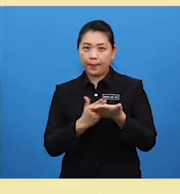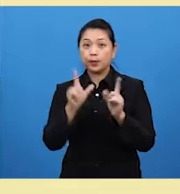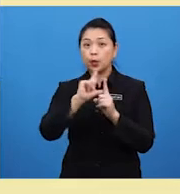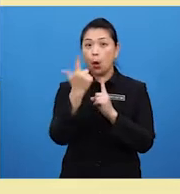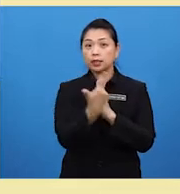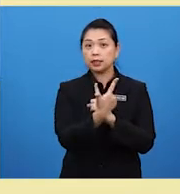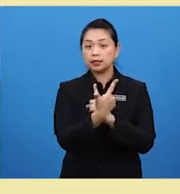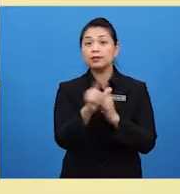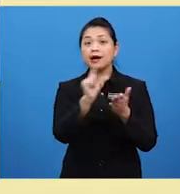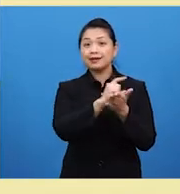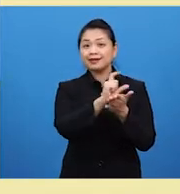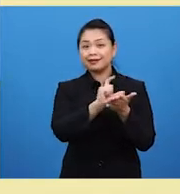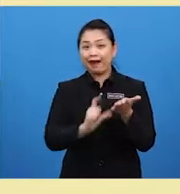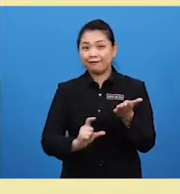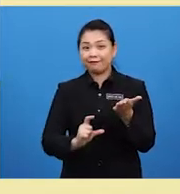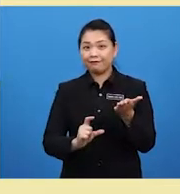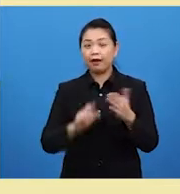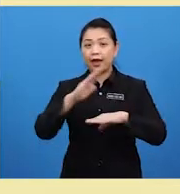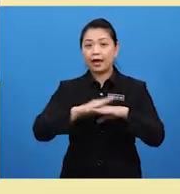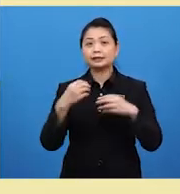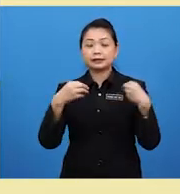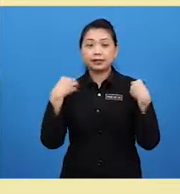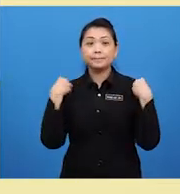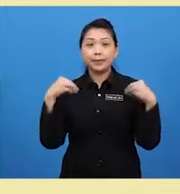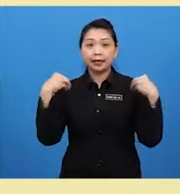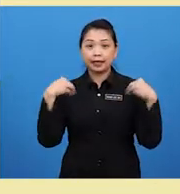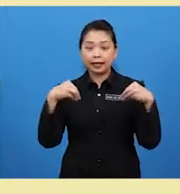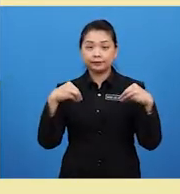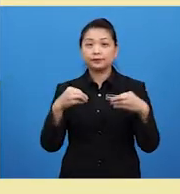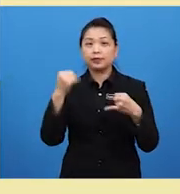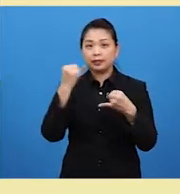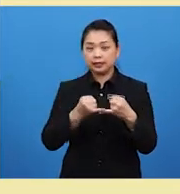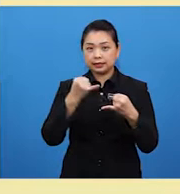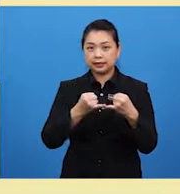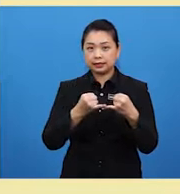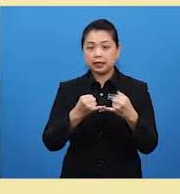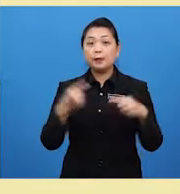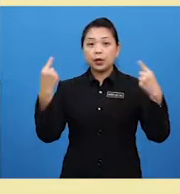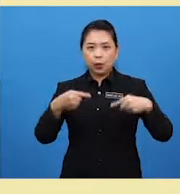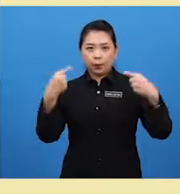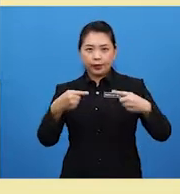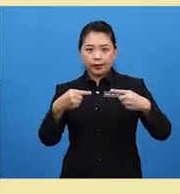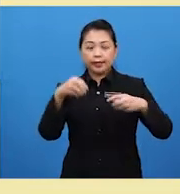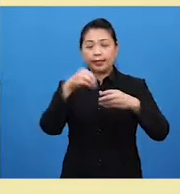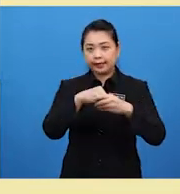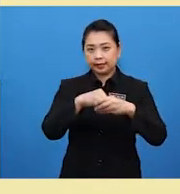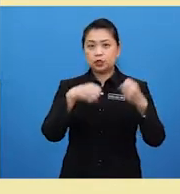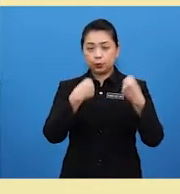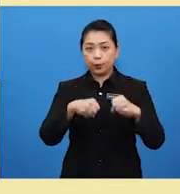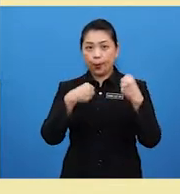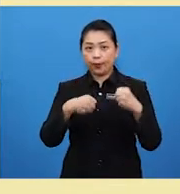the market. And last but not least. If you're competing in a sports event.